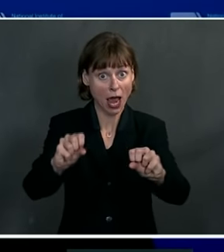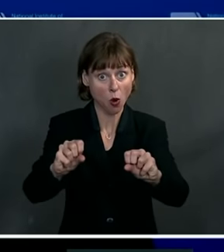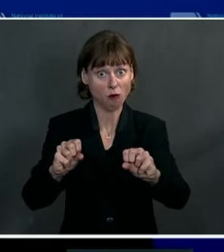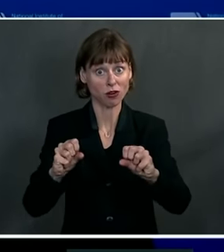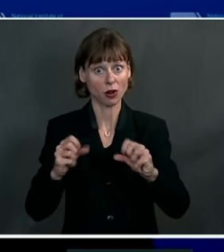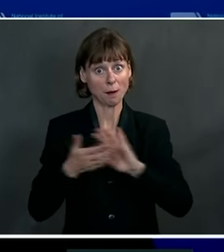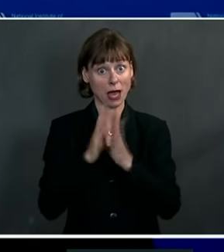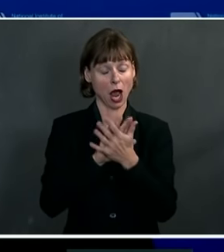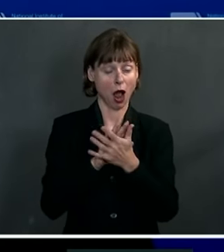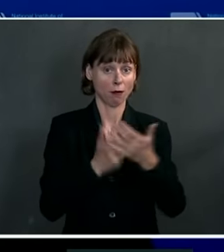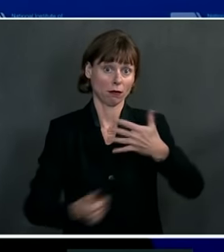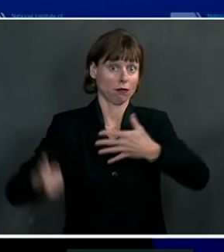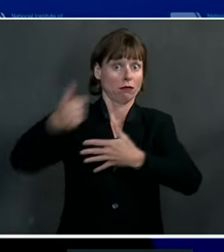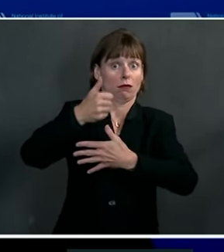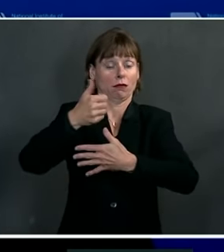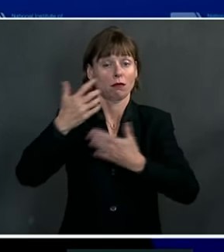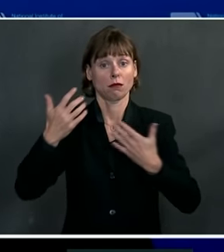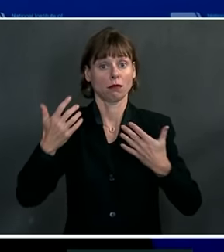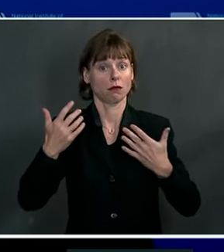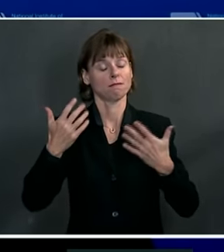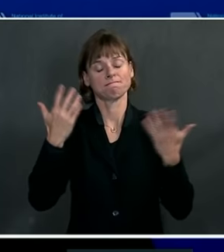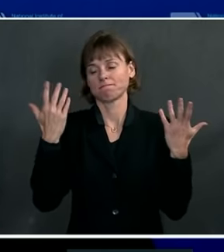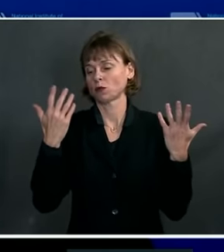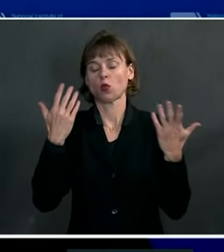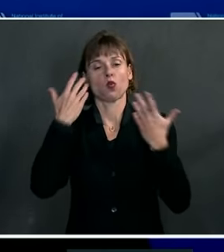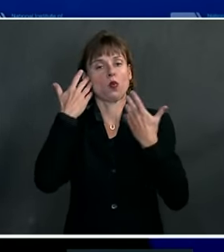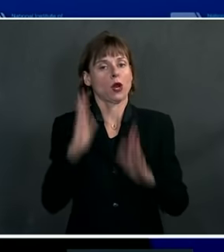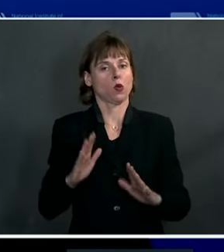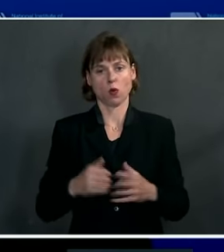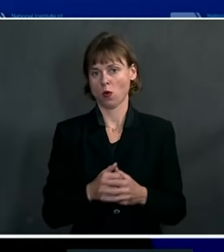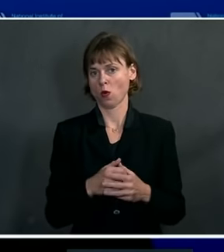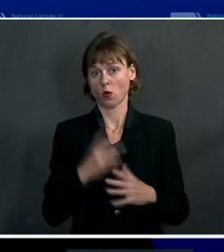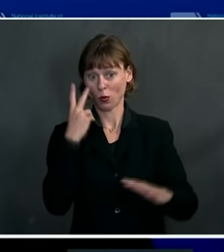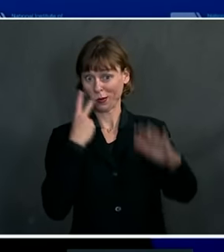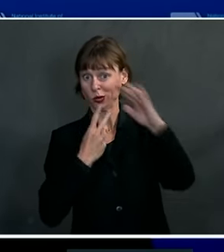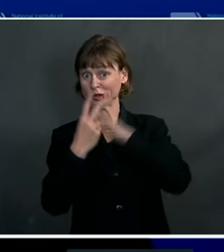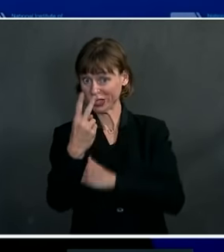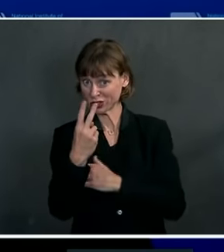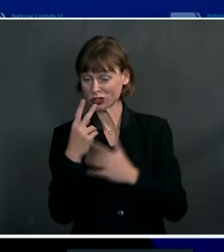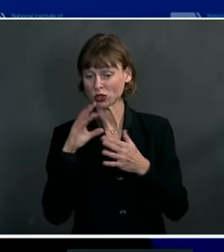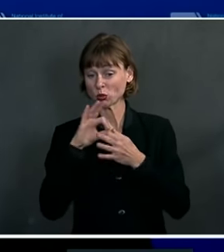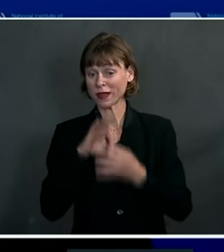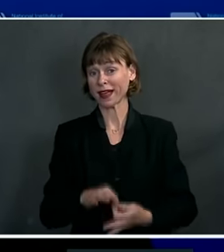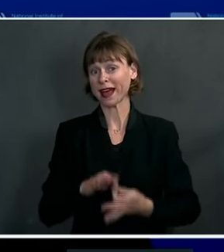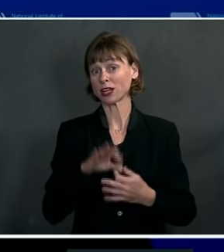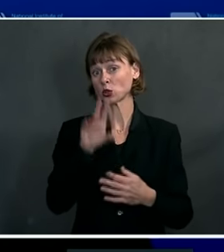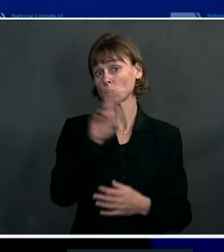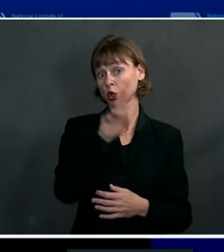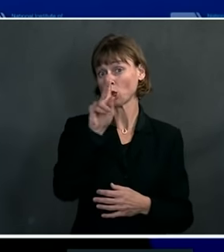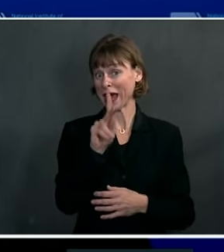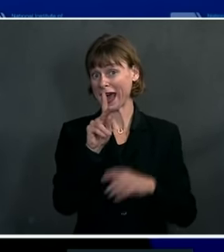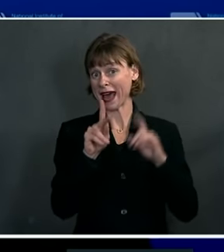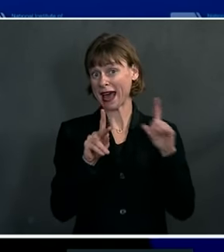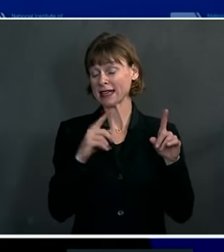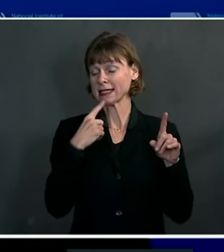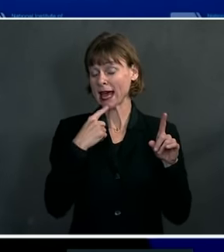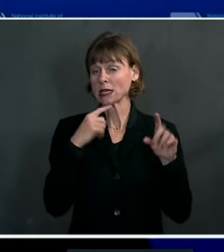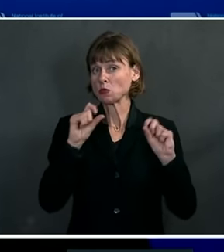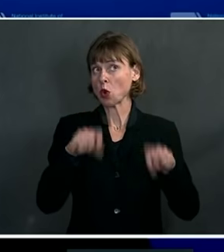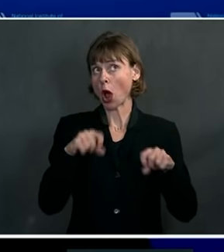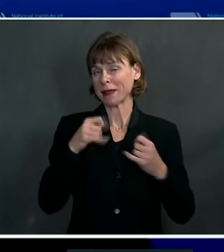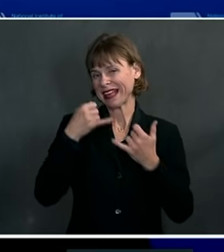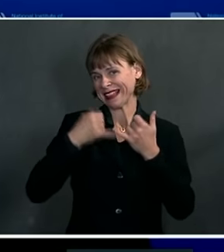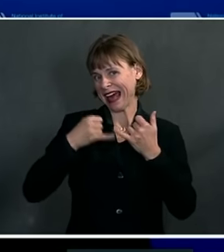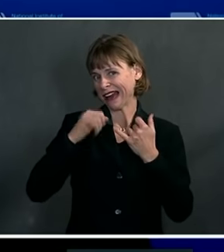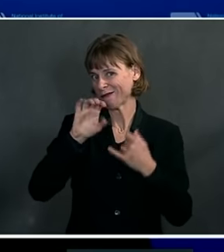being dominant is unclear by now. The projection that is made with regard to the UK is that probably by the